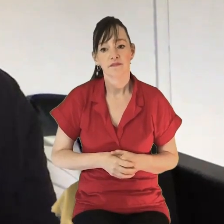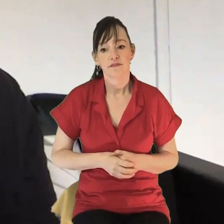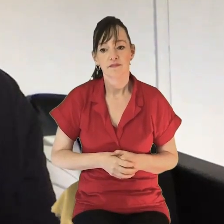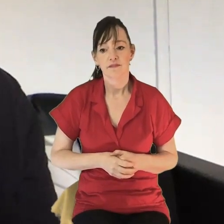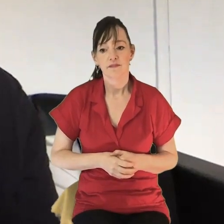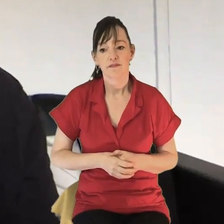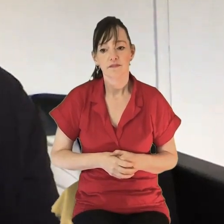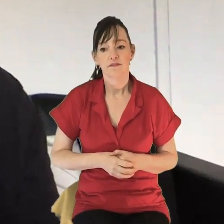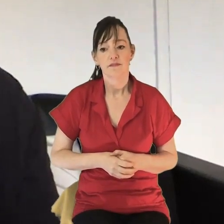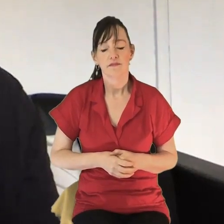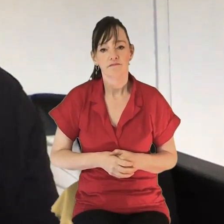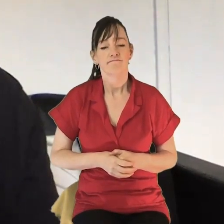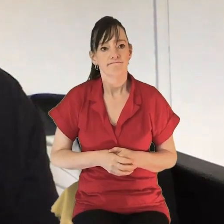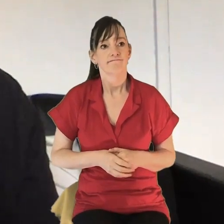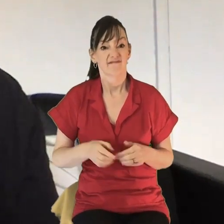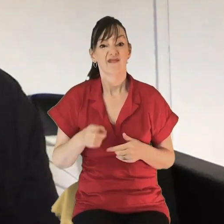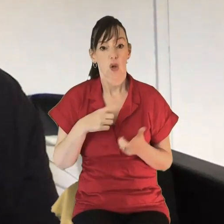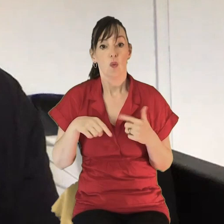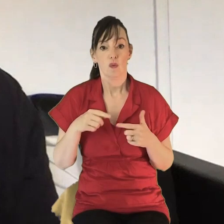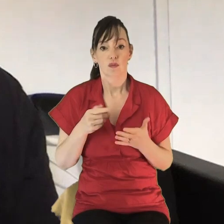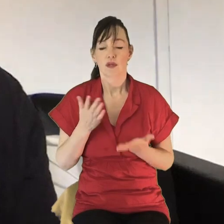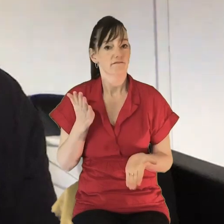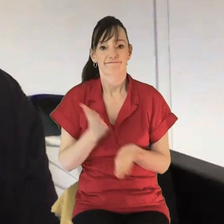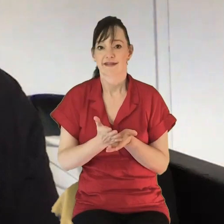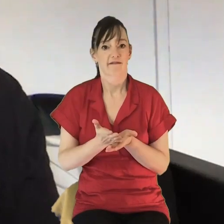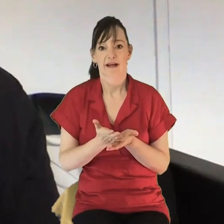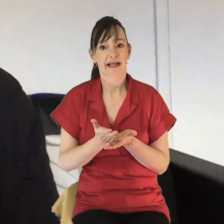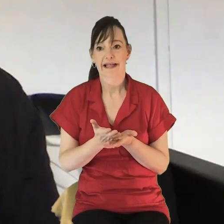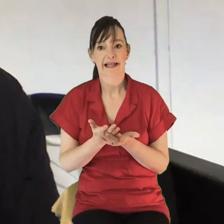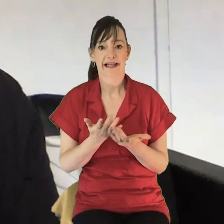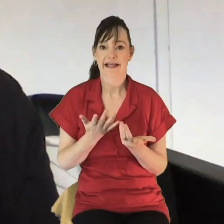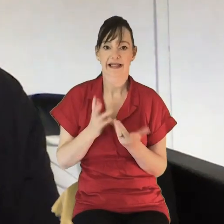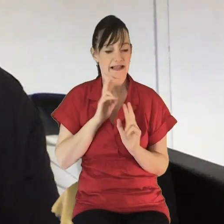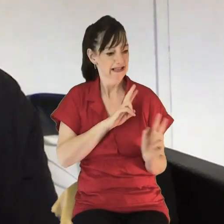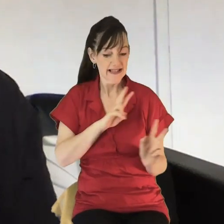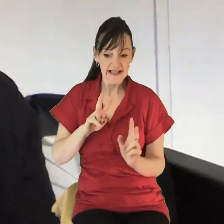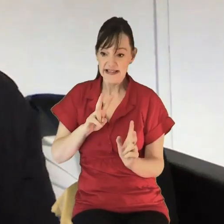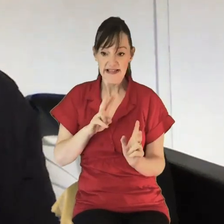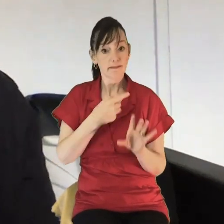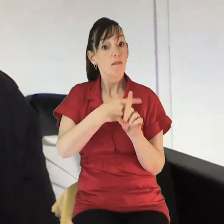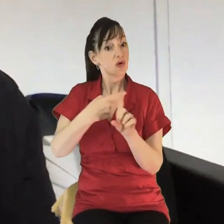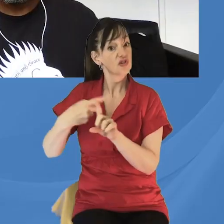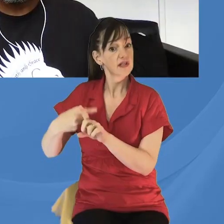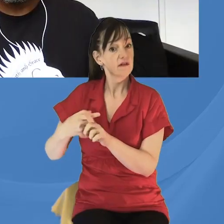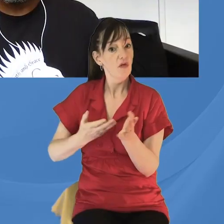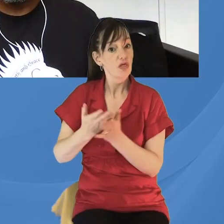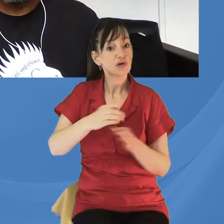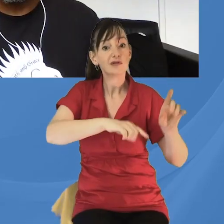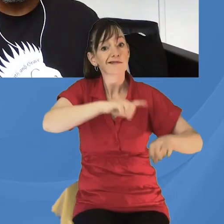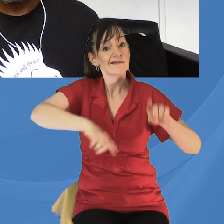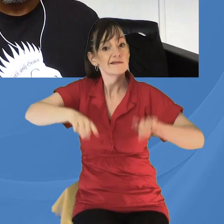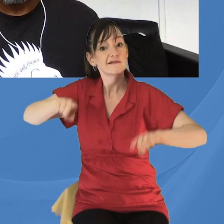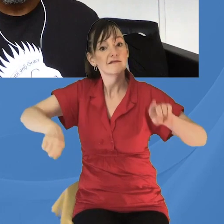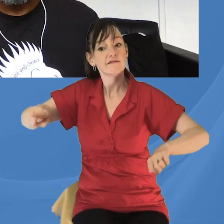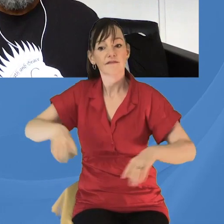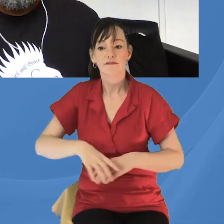with the Bible. And so we're definitely seeing some hopeful signs there. It's